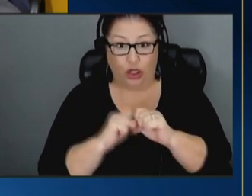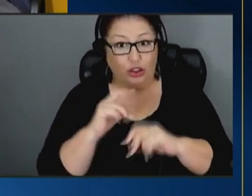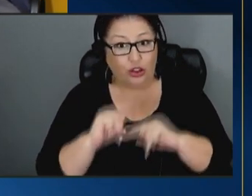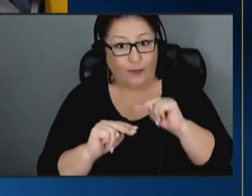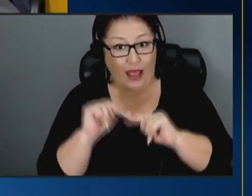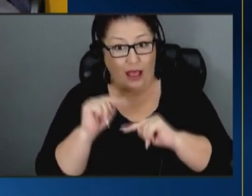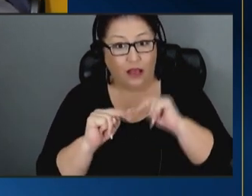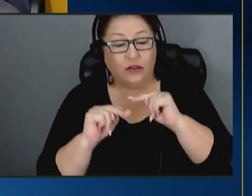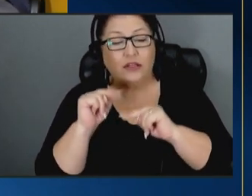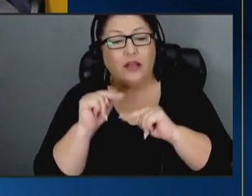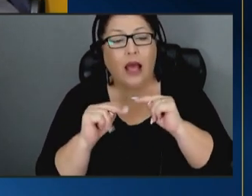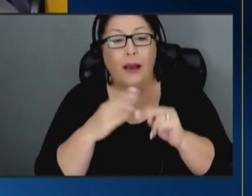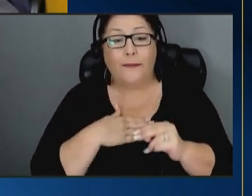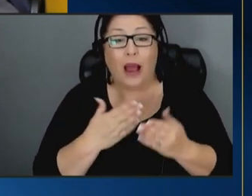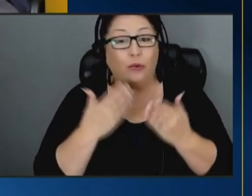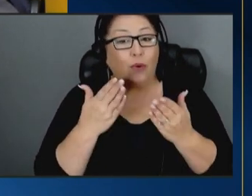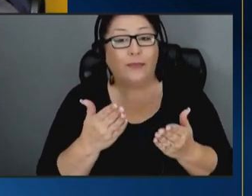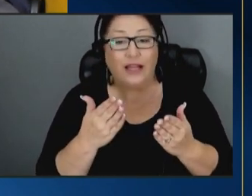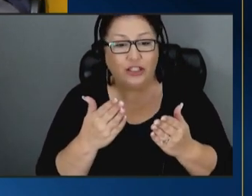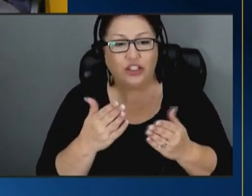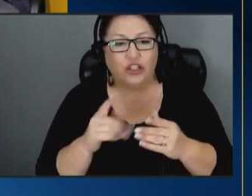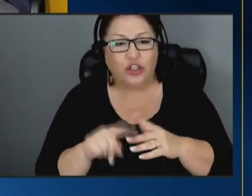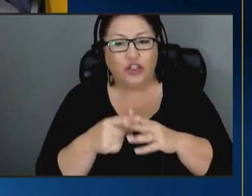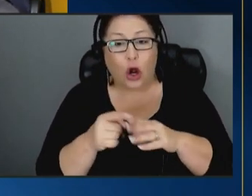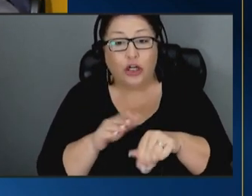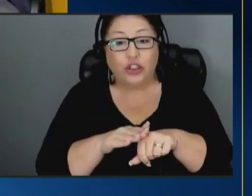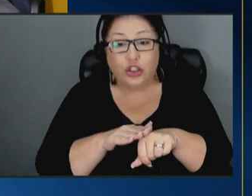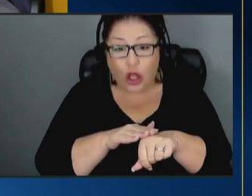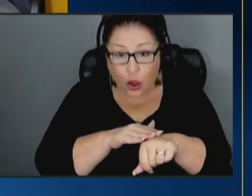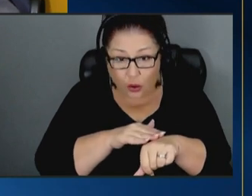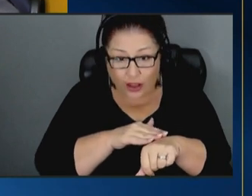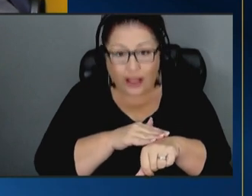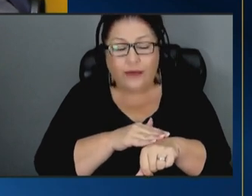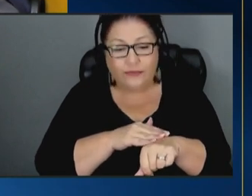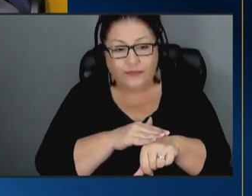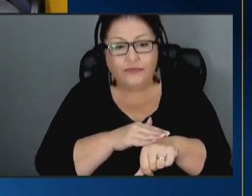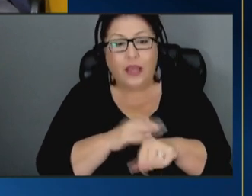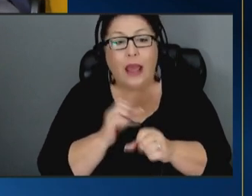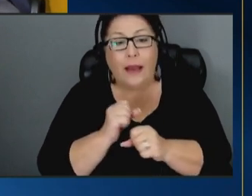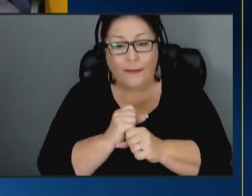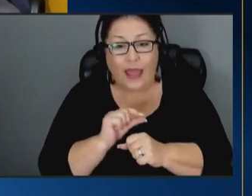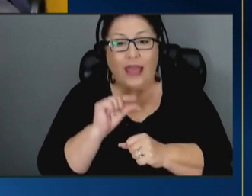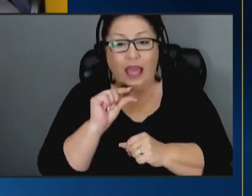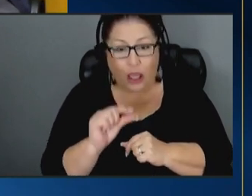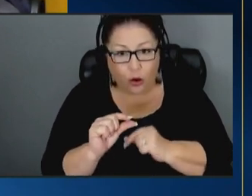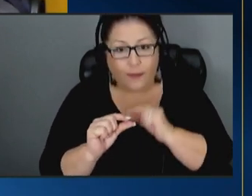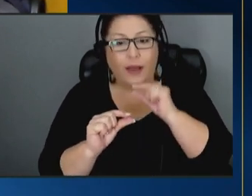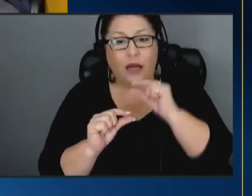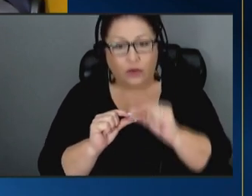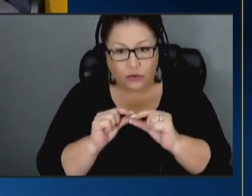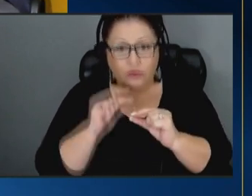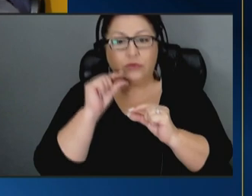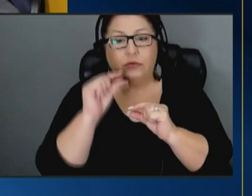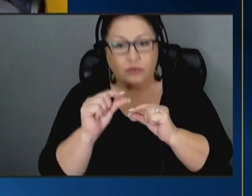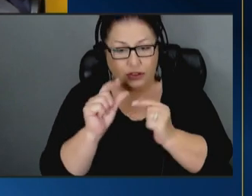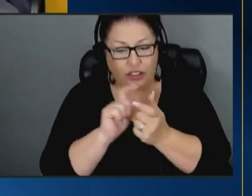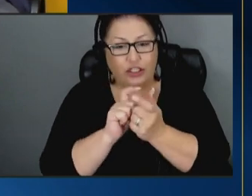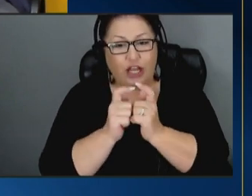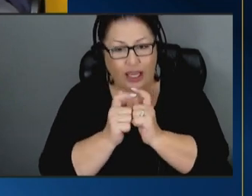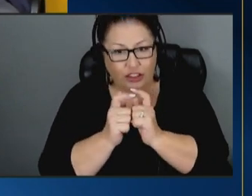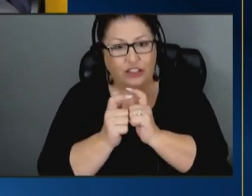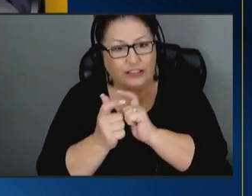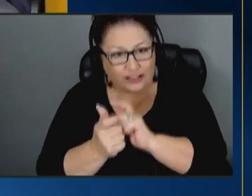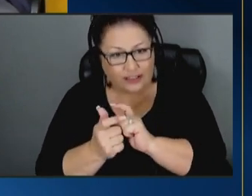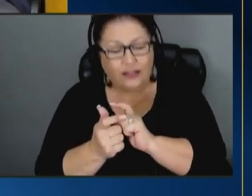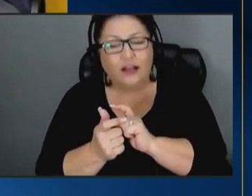my recommendation is to sort of start slowly um to do make incremental um change to lean in uh lean in culturally